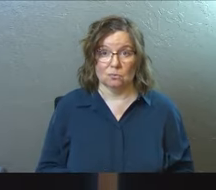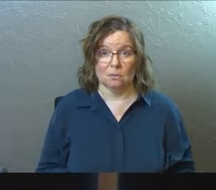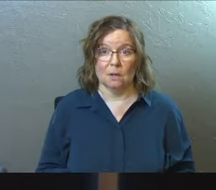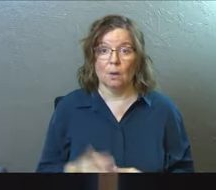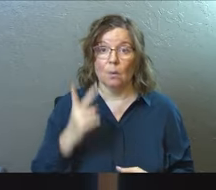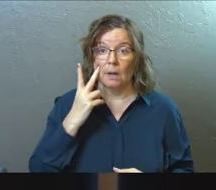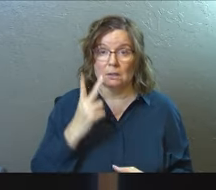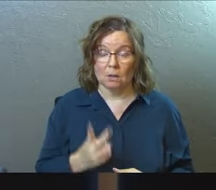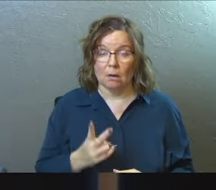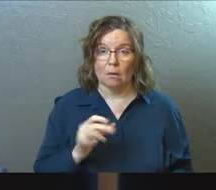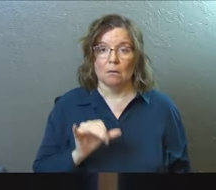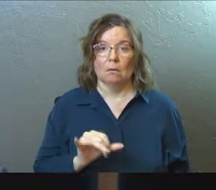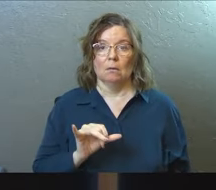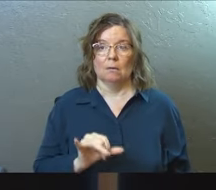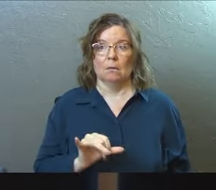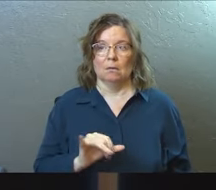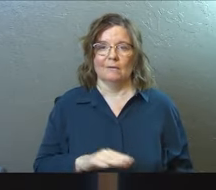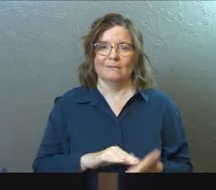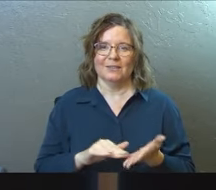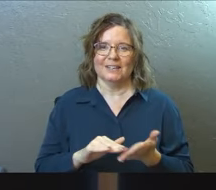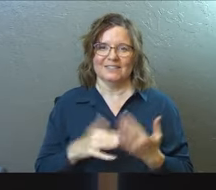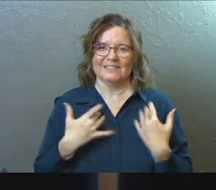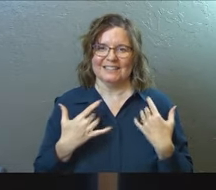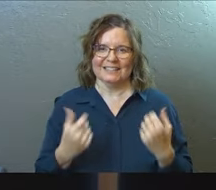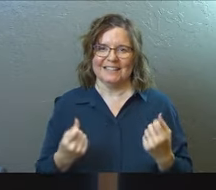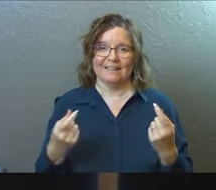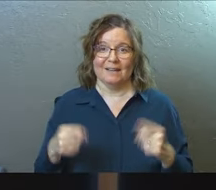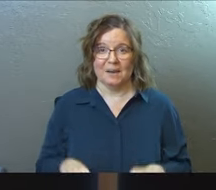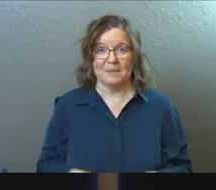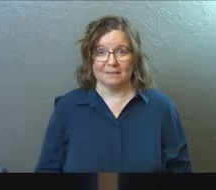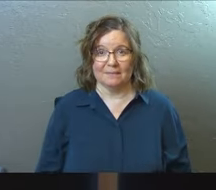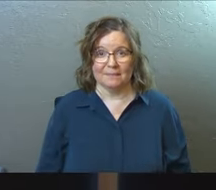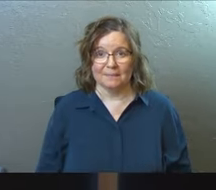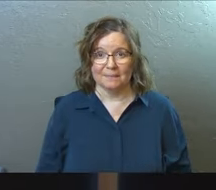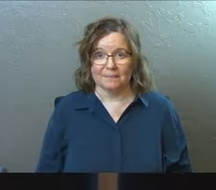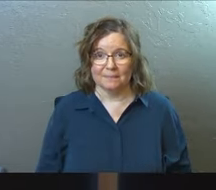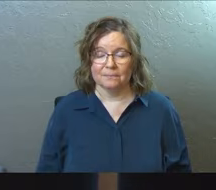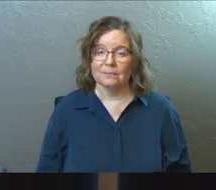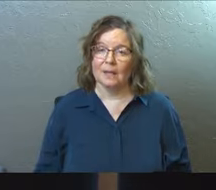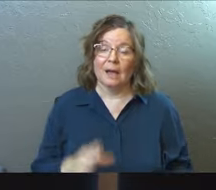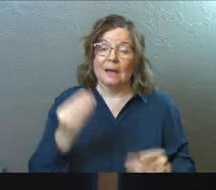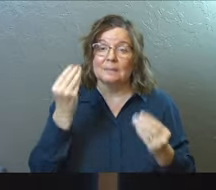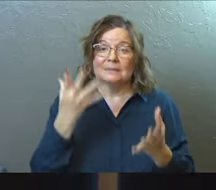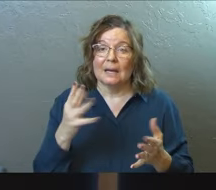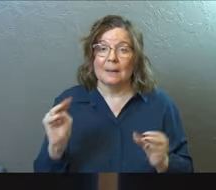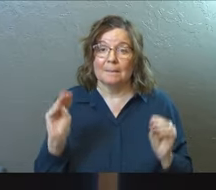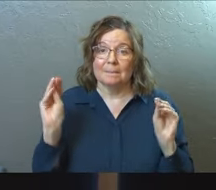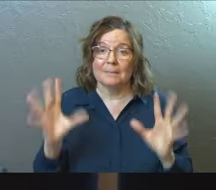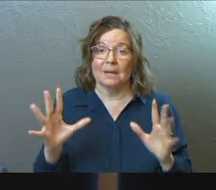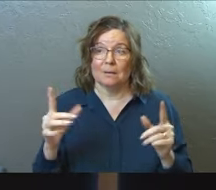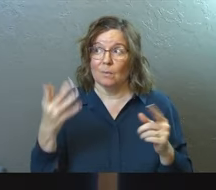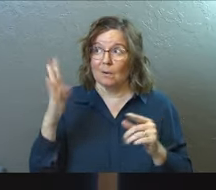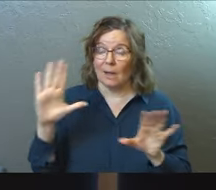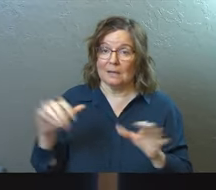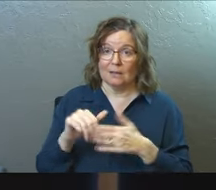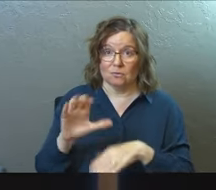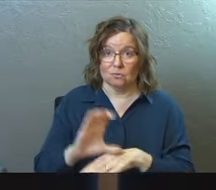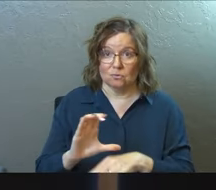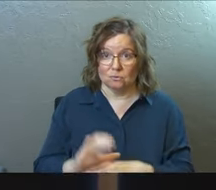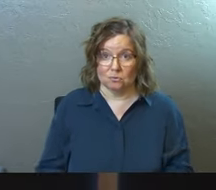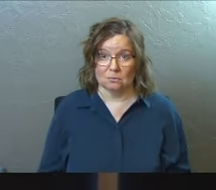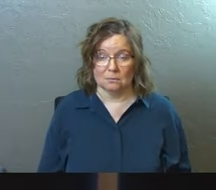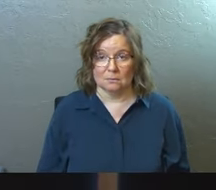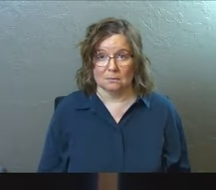And when I saw that, I saw forgiveness and healing come in. So I'm just telling you miracles about what God does in this church.